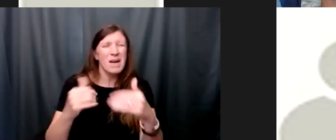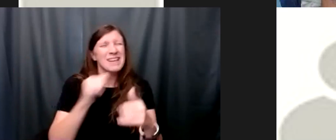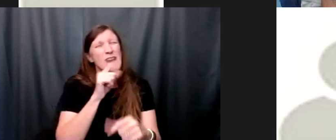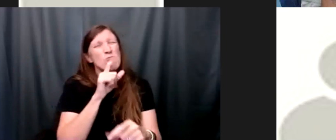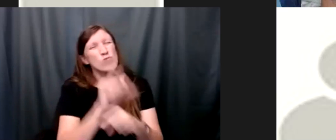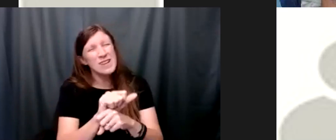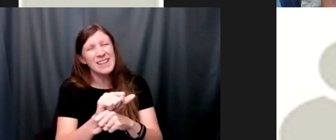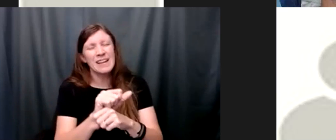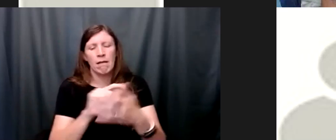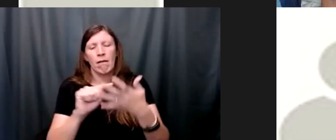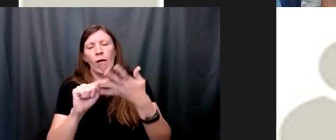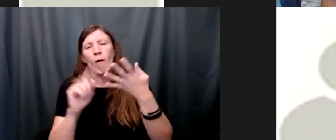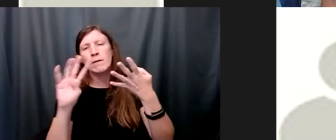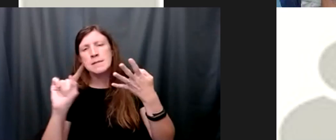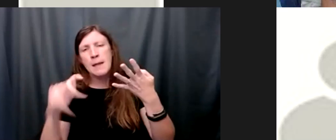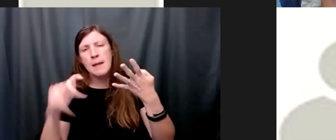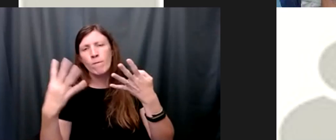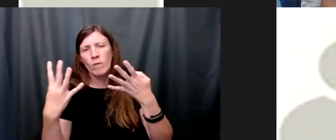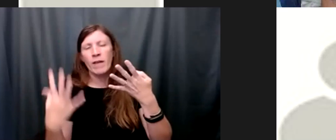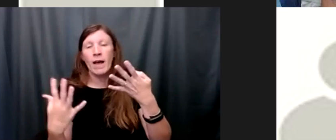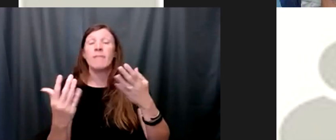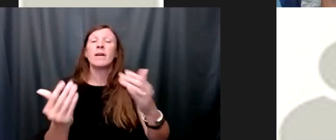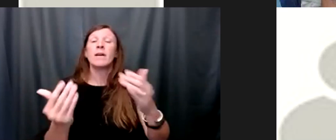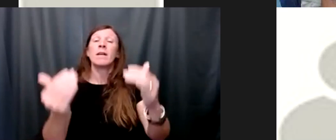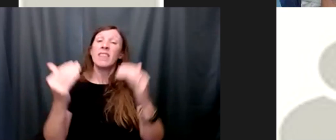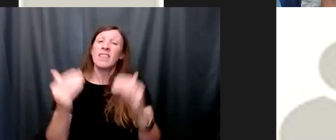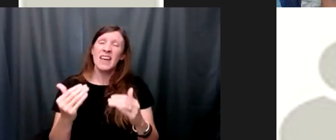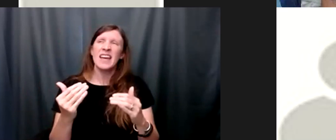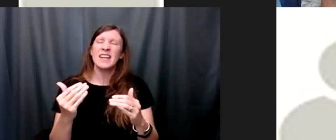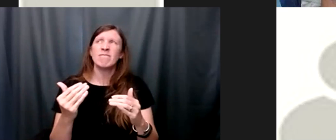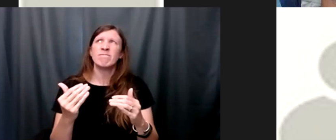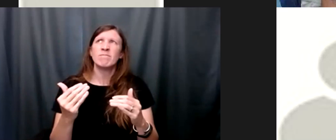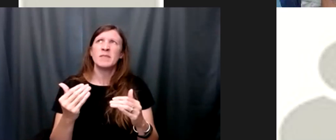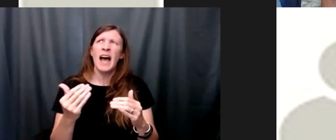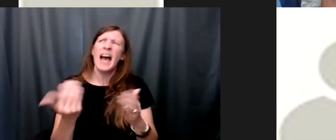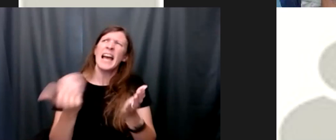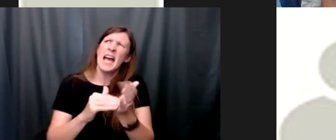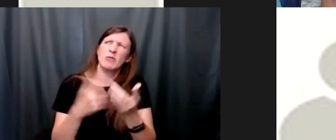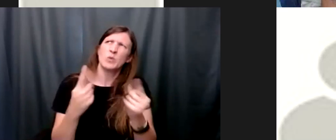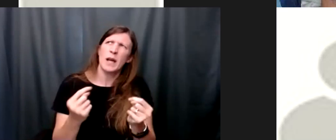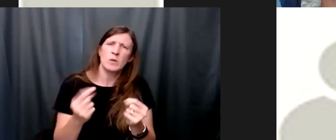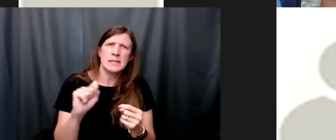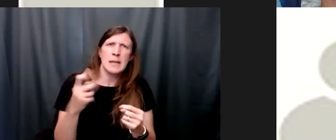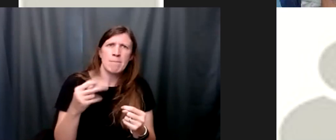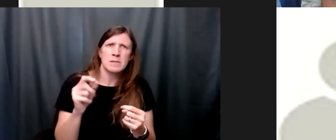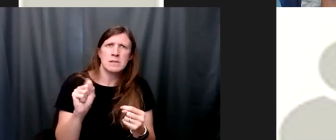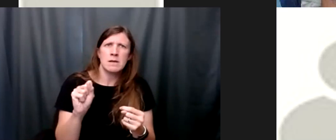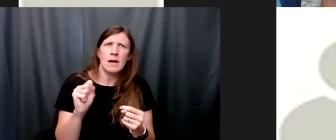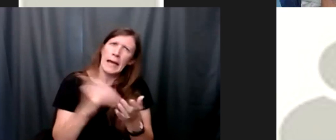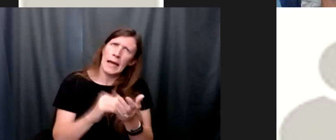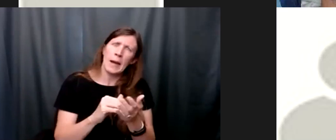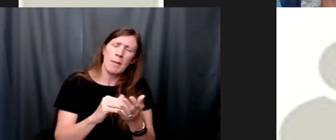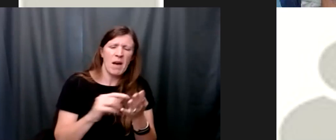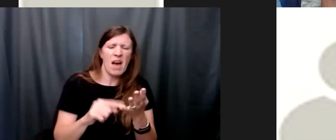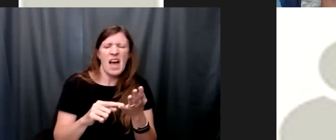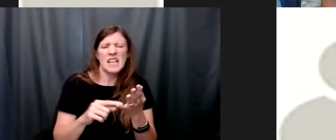through this series on my own i went through the steps on my own and i didn't really do step five and so